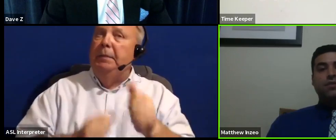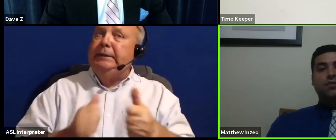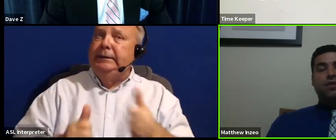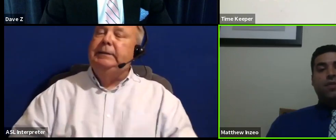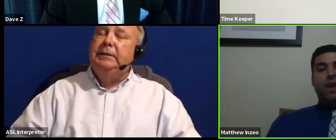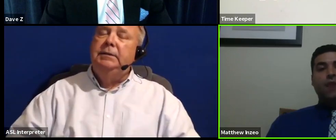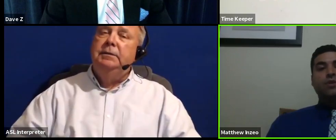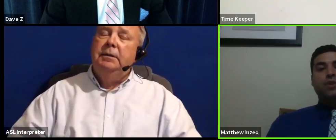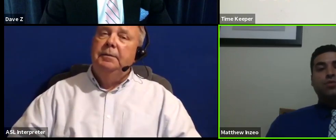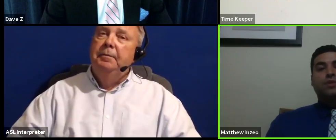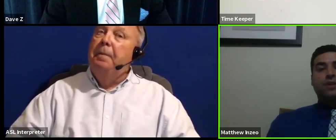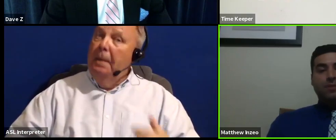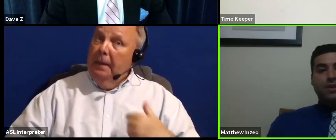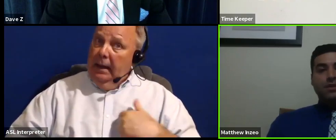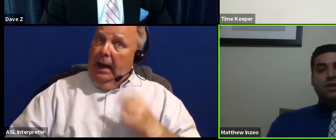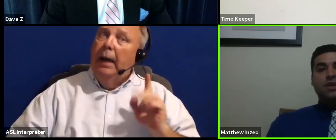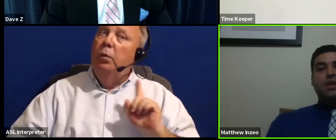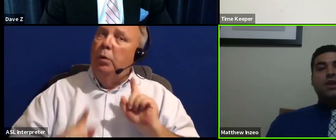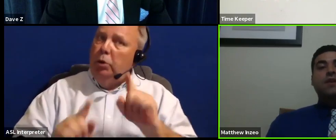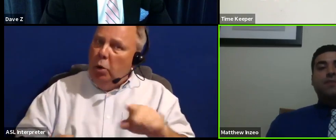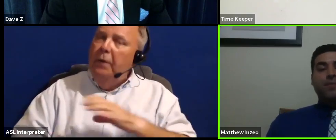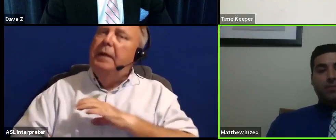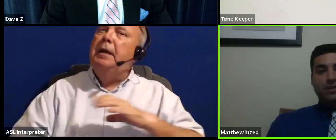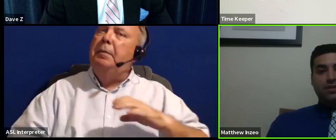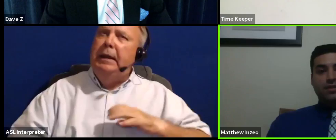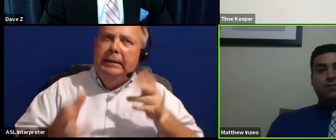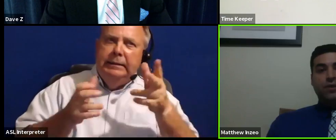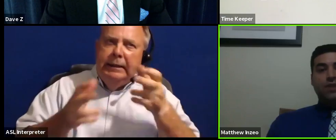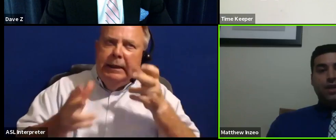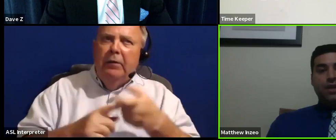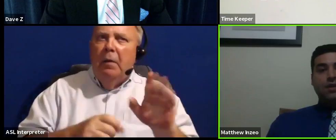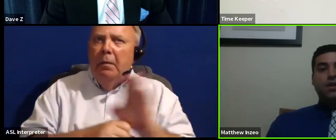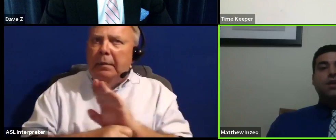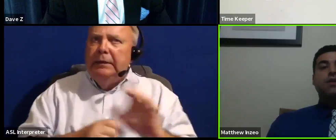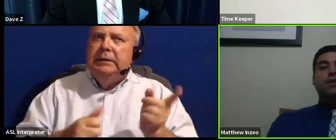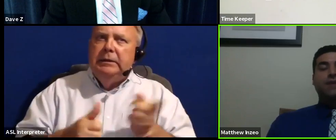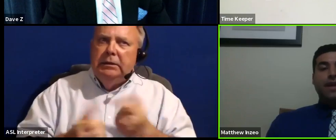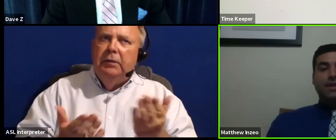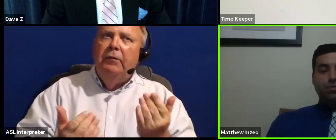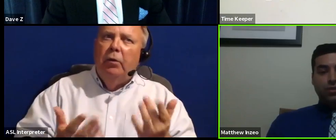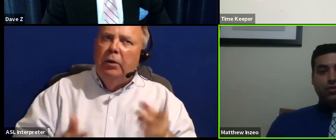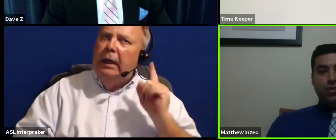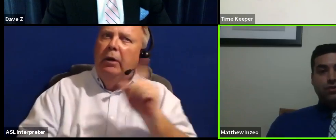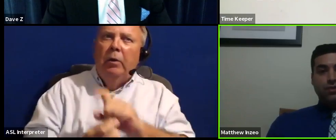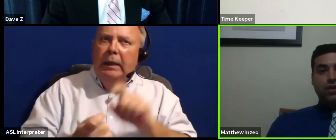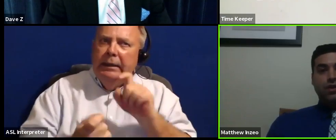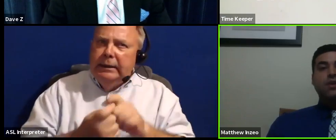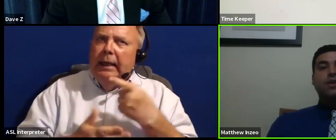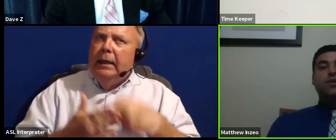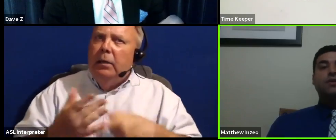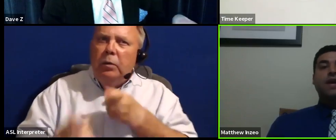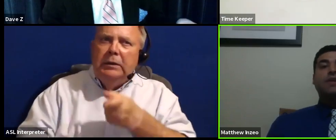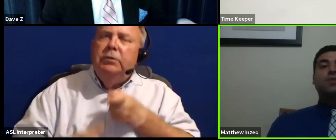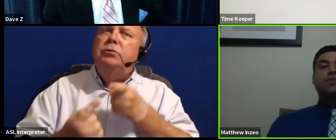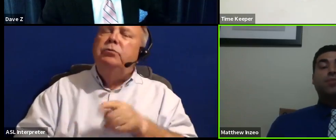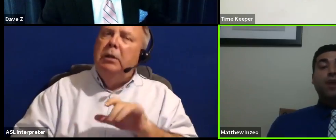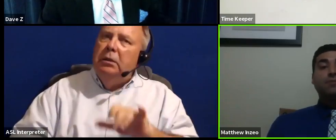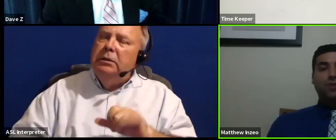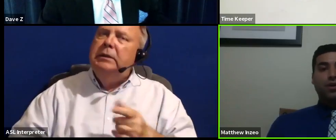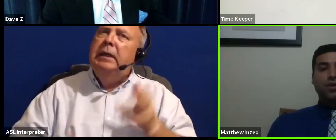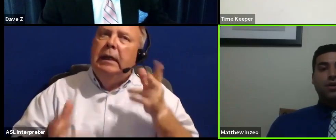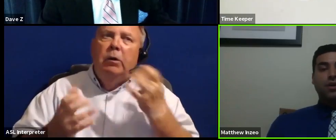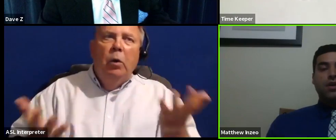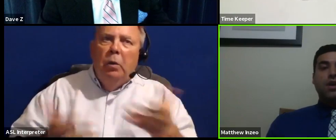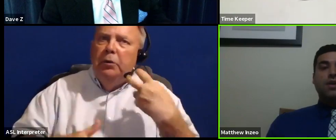And I would go to the committees, hear from the businesses firsthand, hear exactly what their struggles are, hear exactly what their